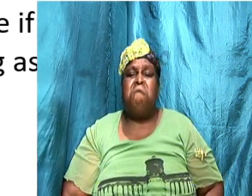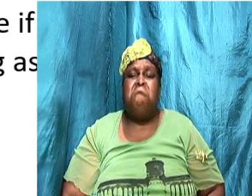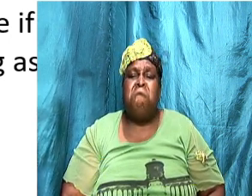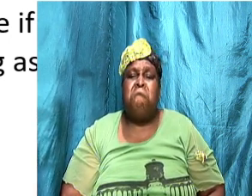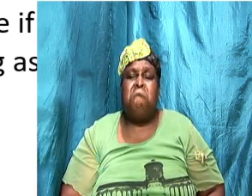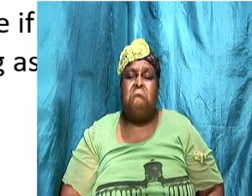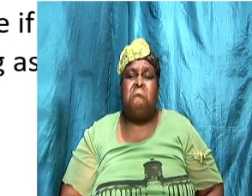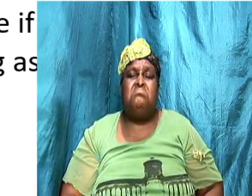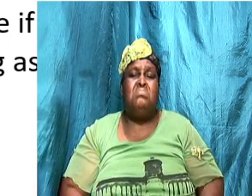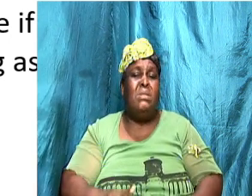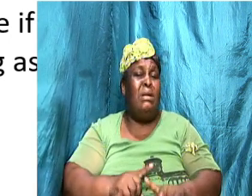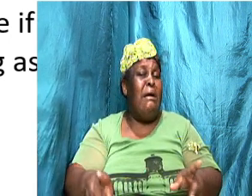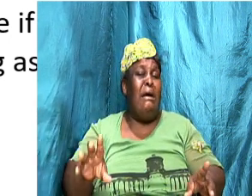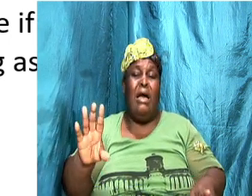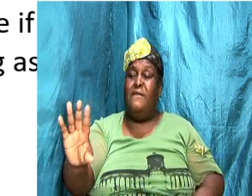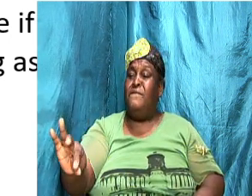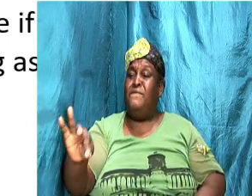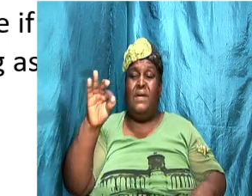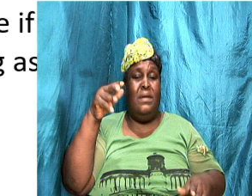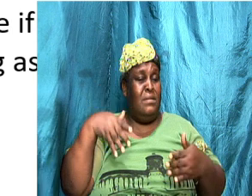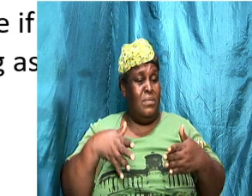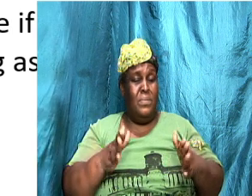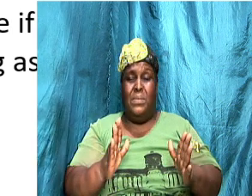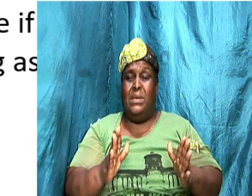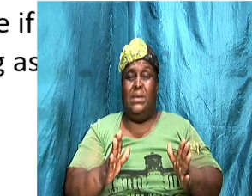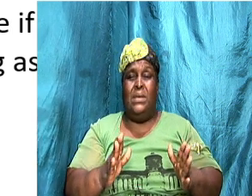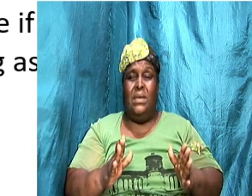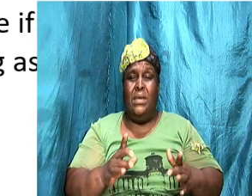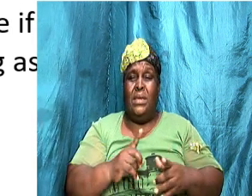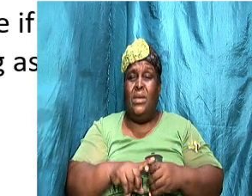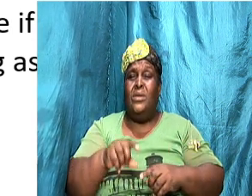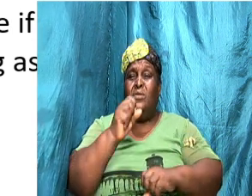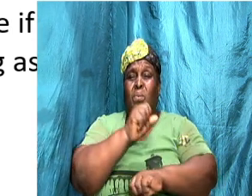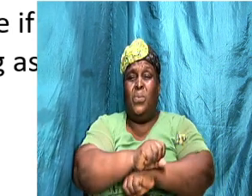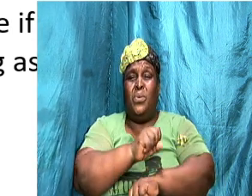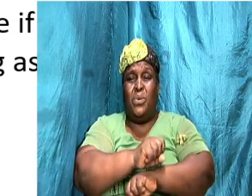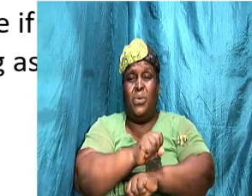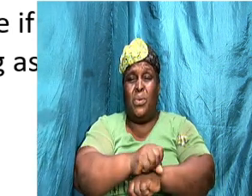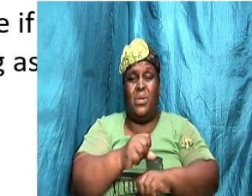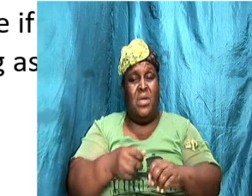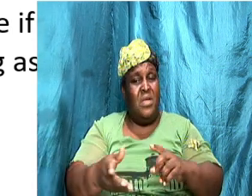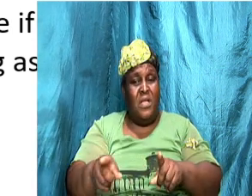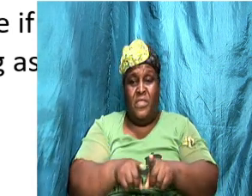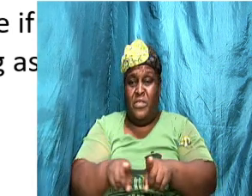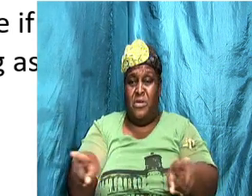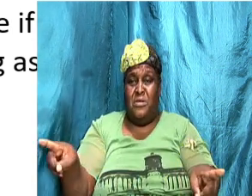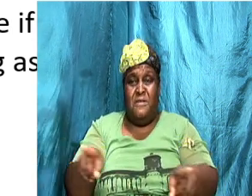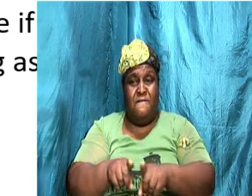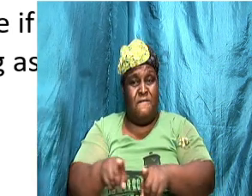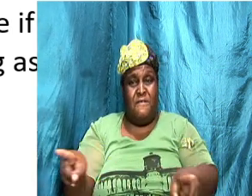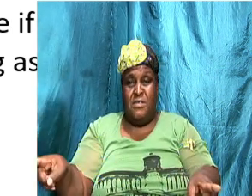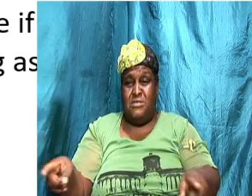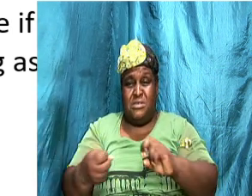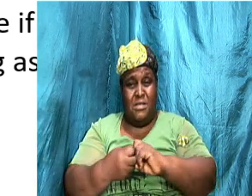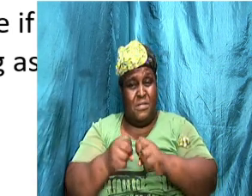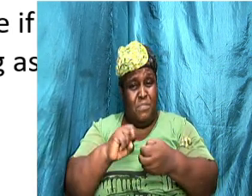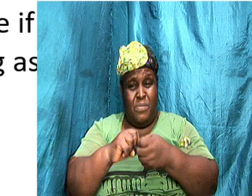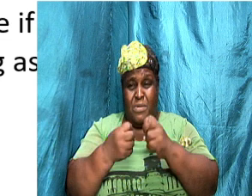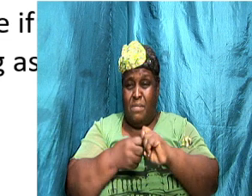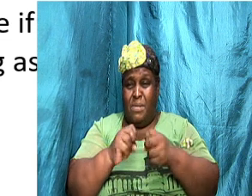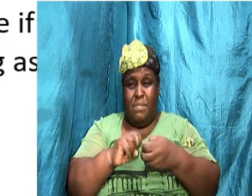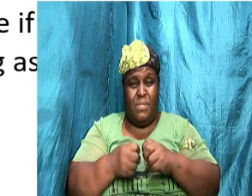cannot find a way to work out their differences cannot find a way to